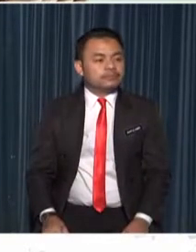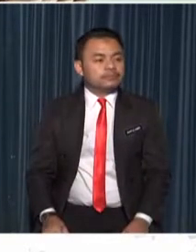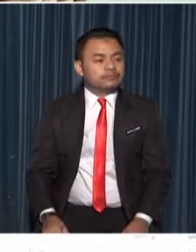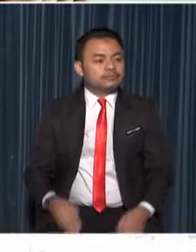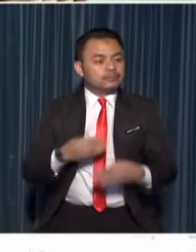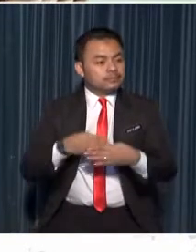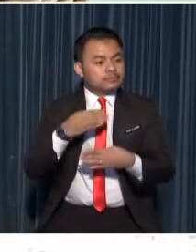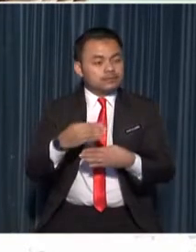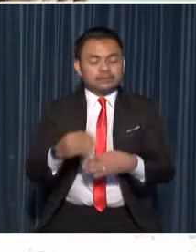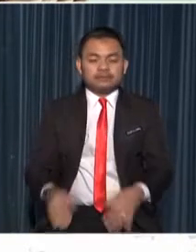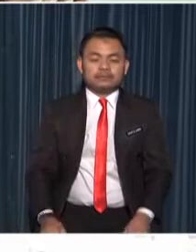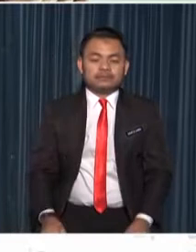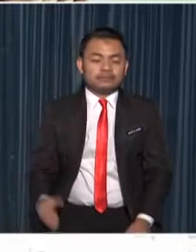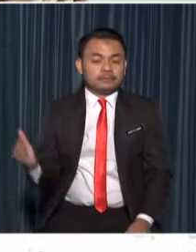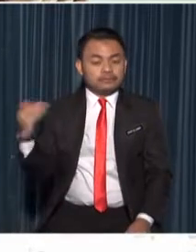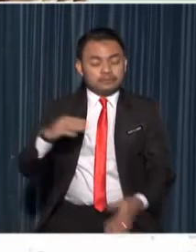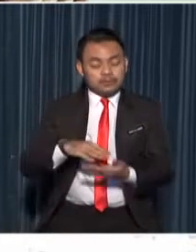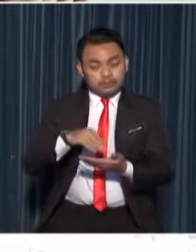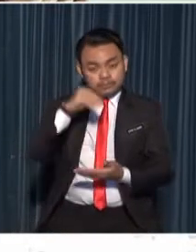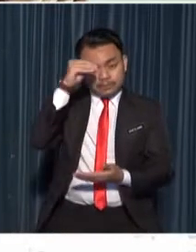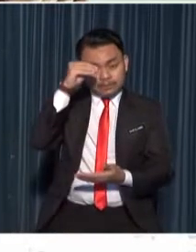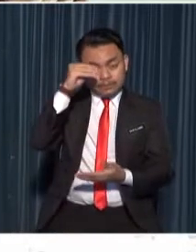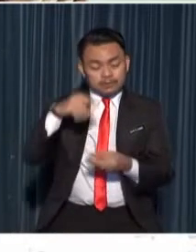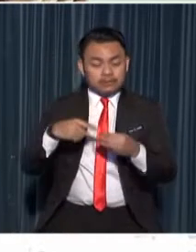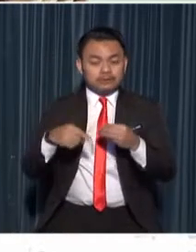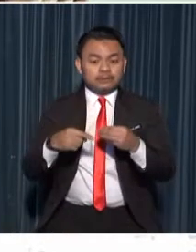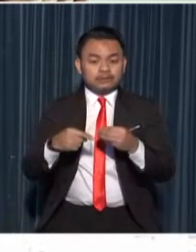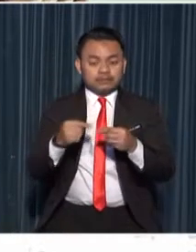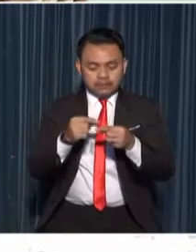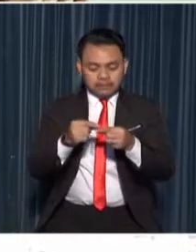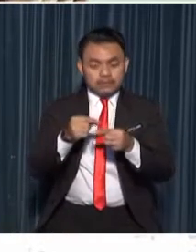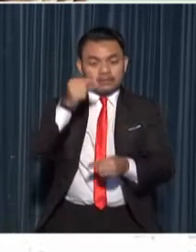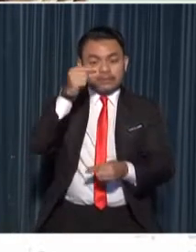next let's learn about stem cutting